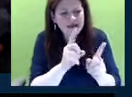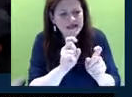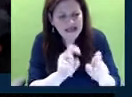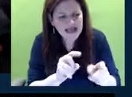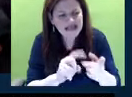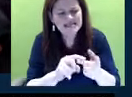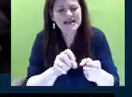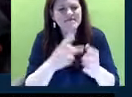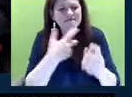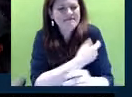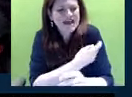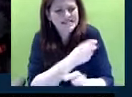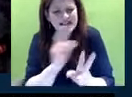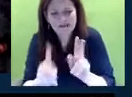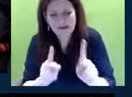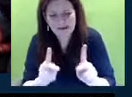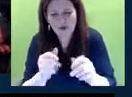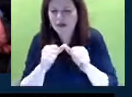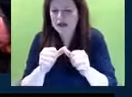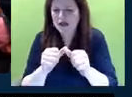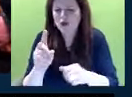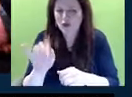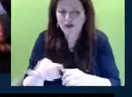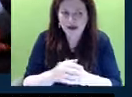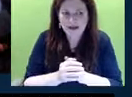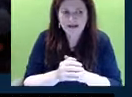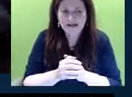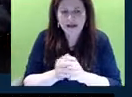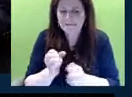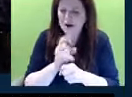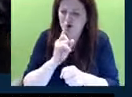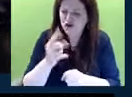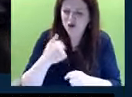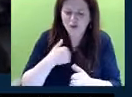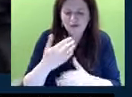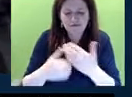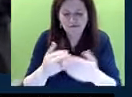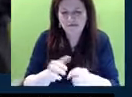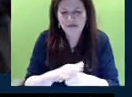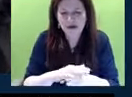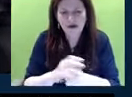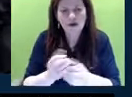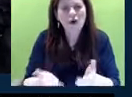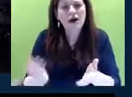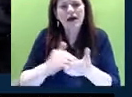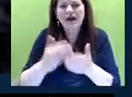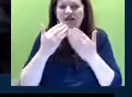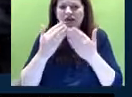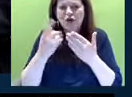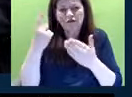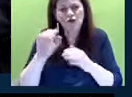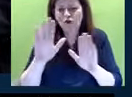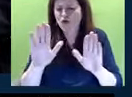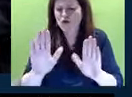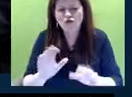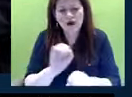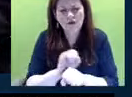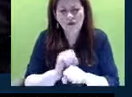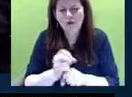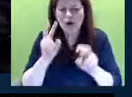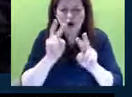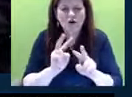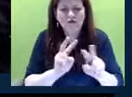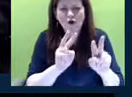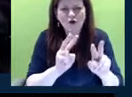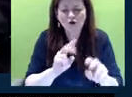folks, and we'll continue to do that to make sure we get through that. So again, thank you all for the great work that you do, and we look forward